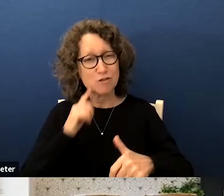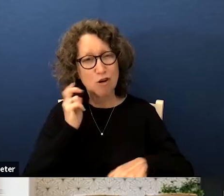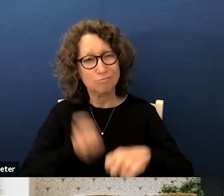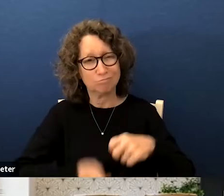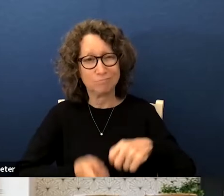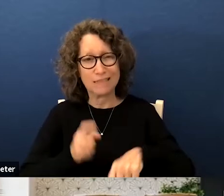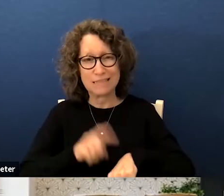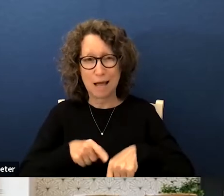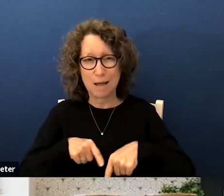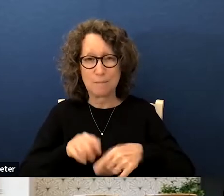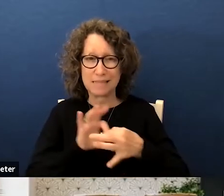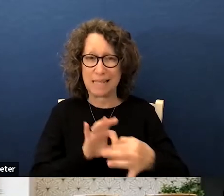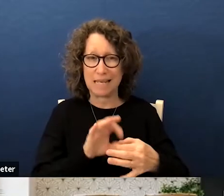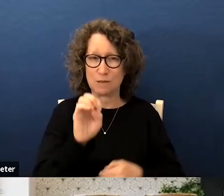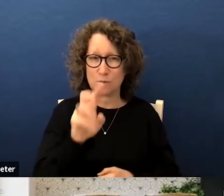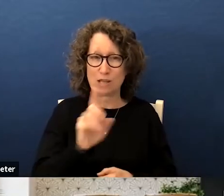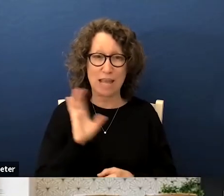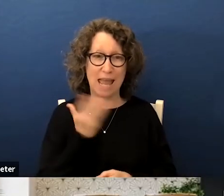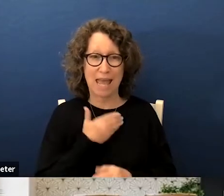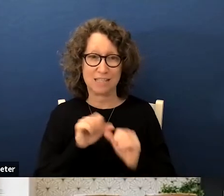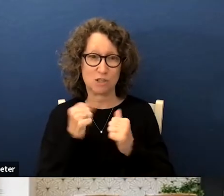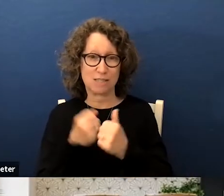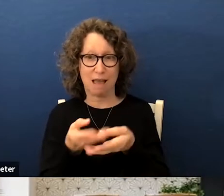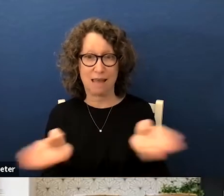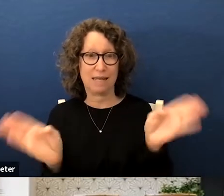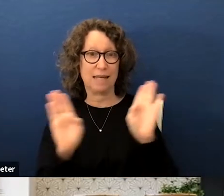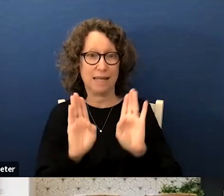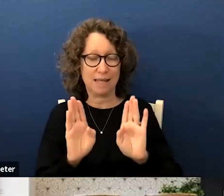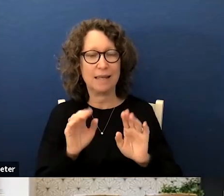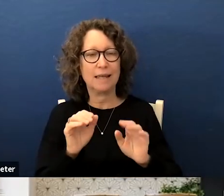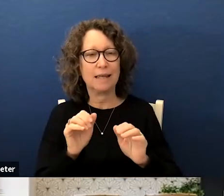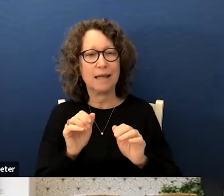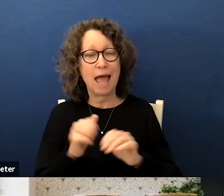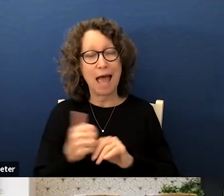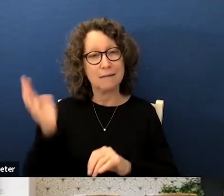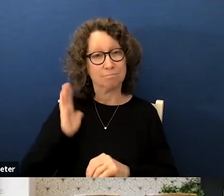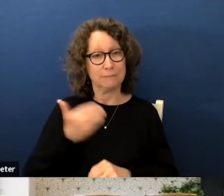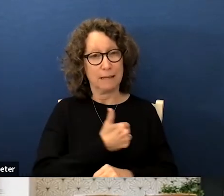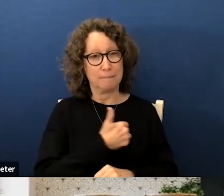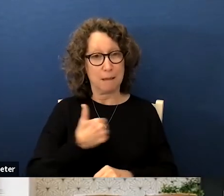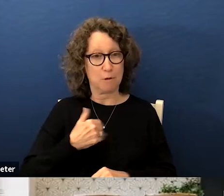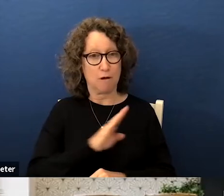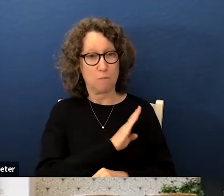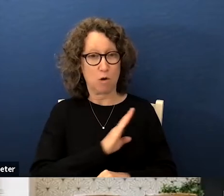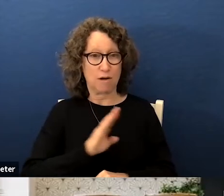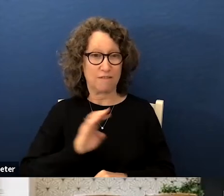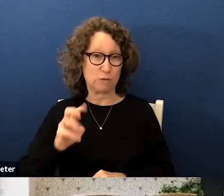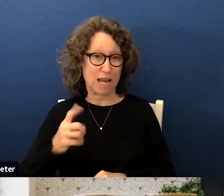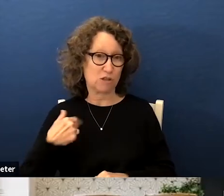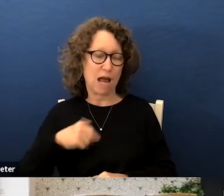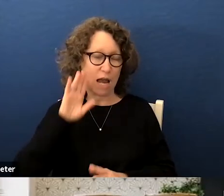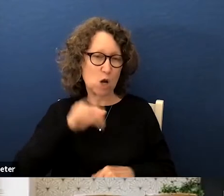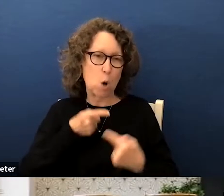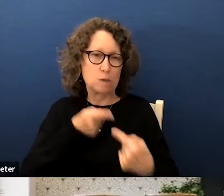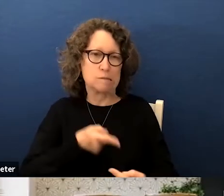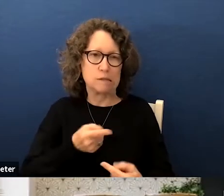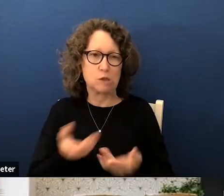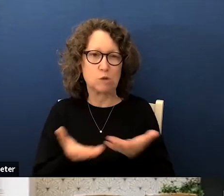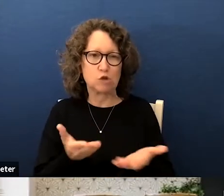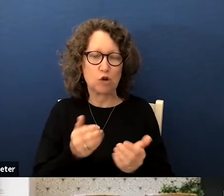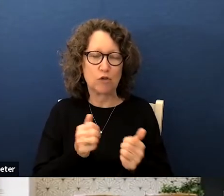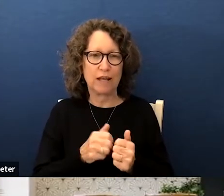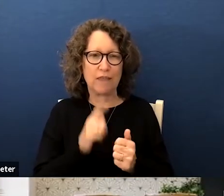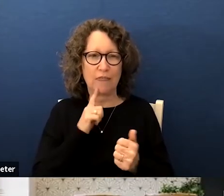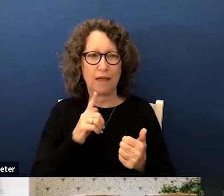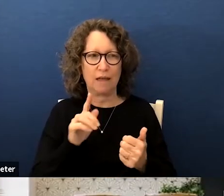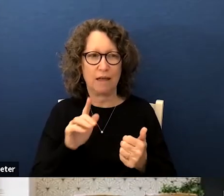times in education and in our society at large as a past member of the board of education i know how difficult it is to serve in